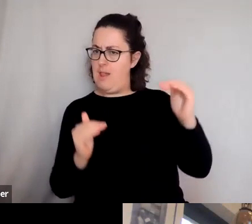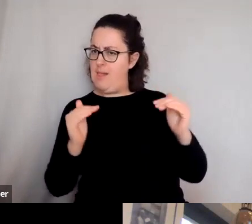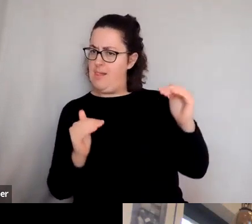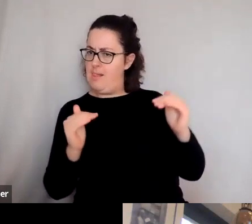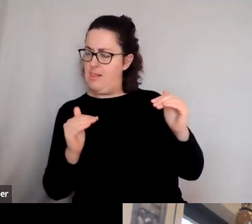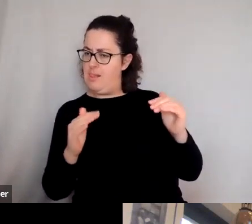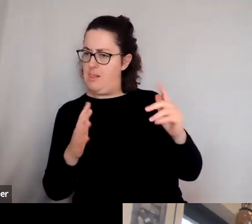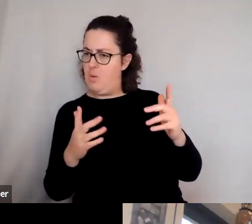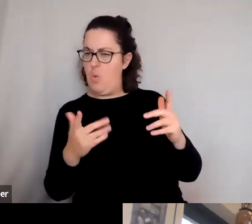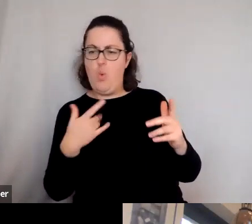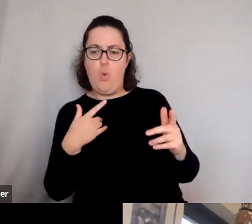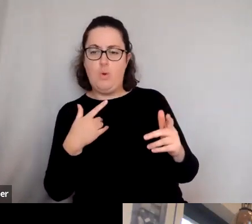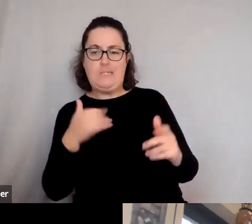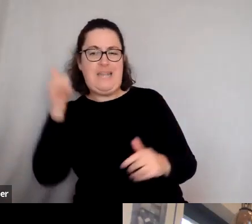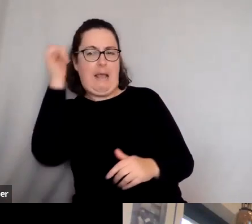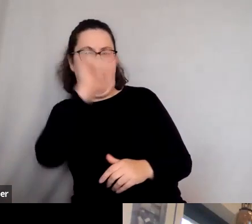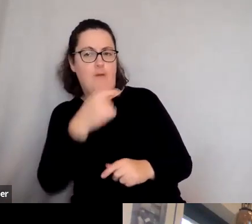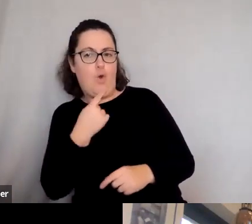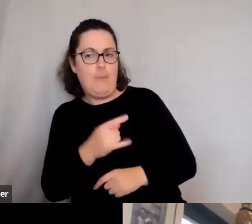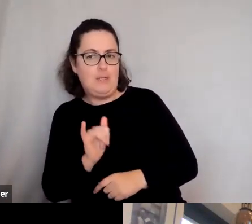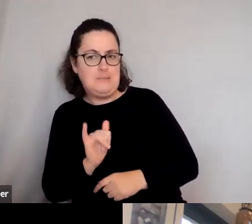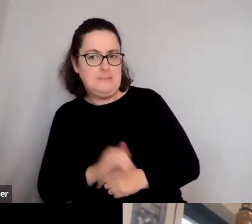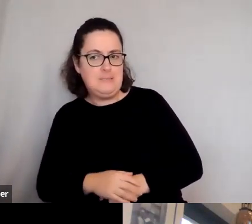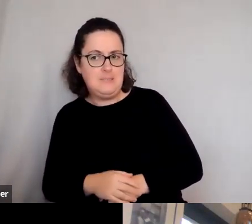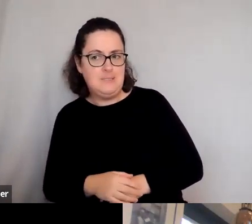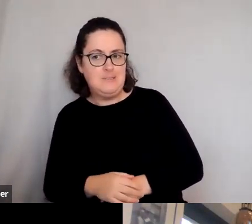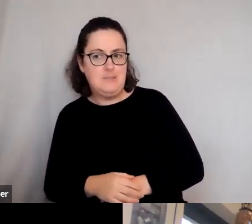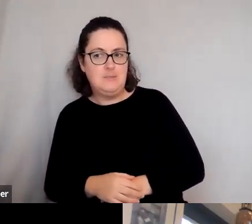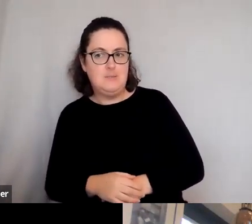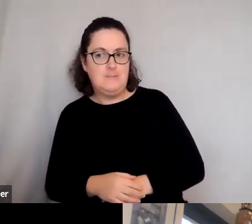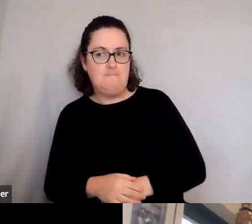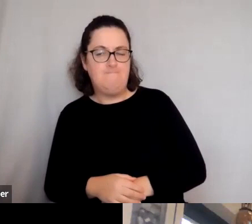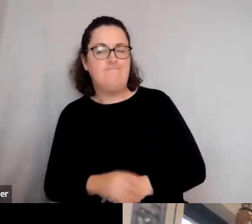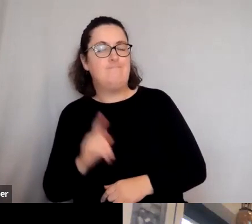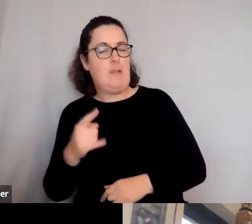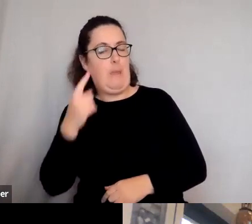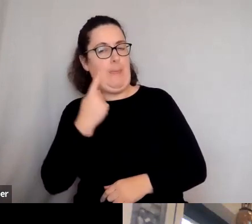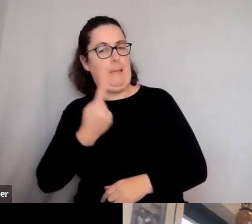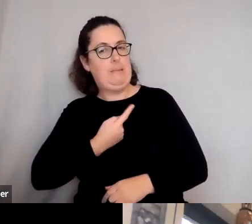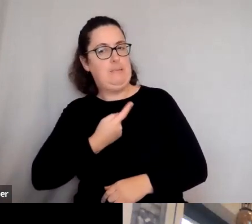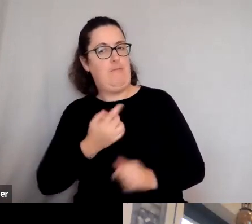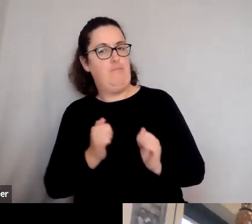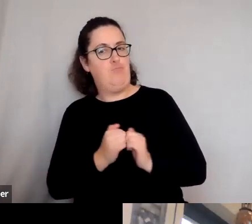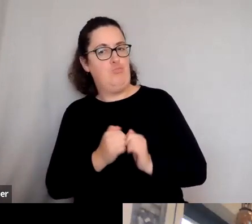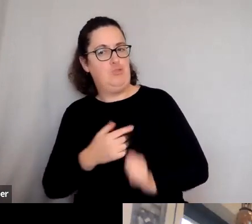just a kind of quite a clever thing to say? I think it was quite a self-serving thing to say. I mean,